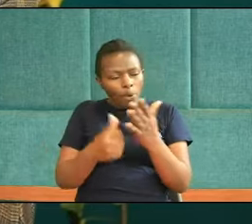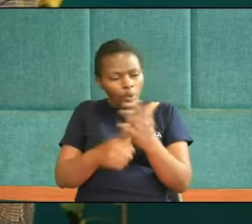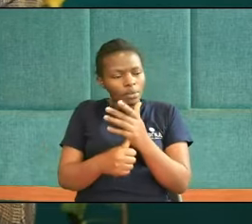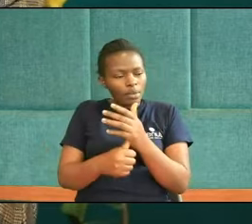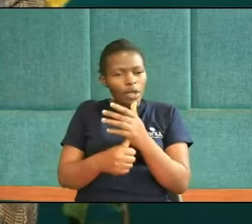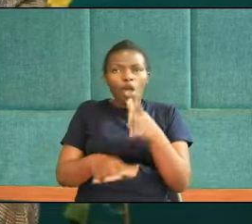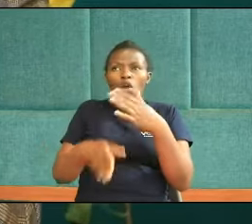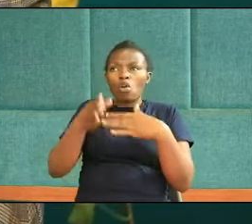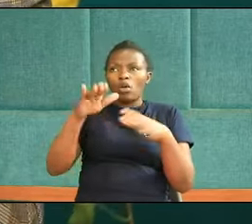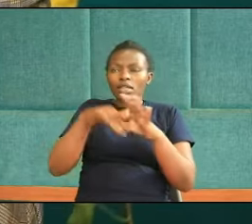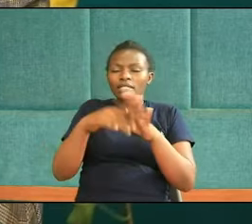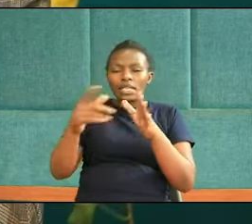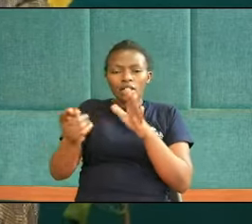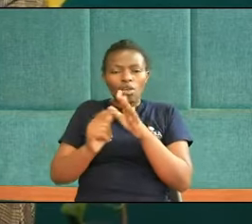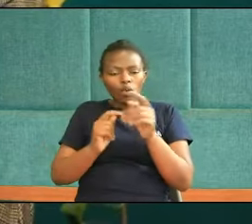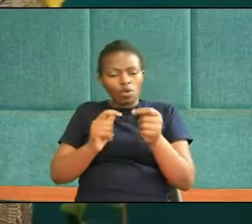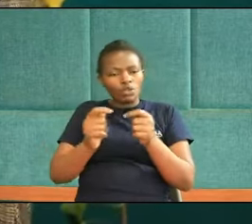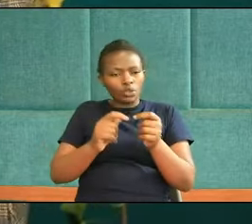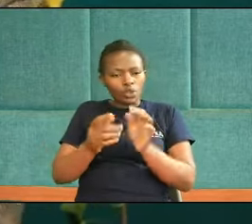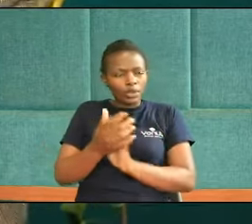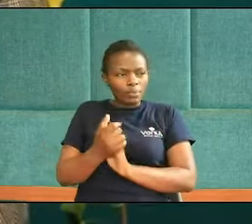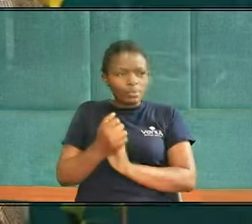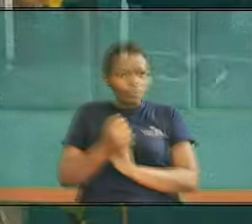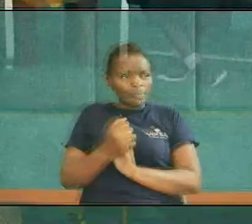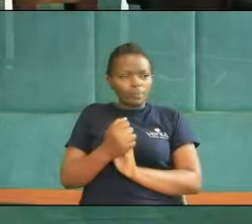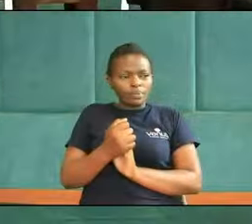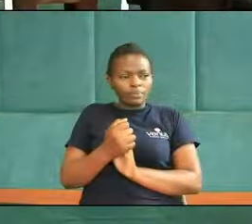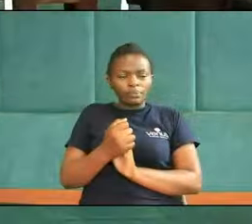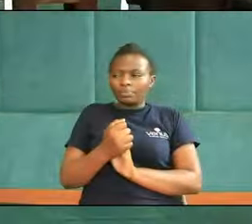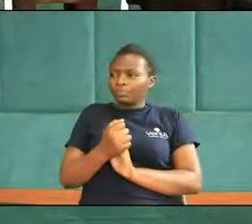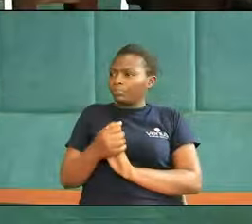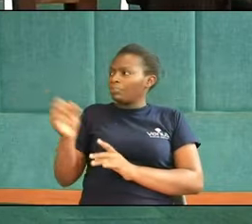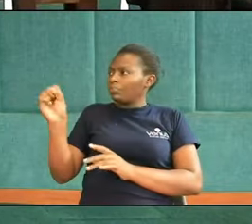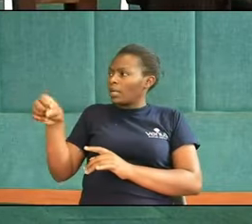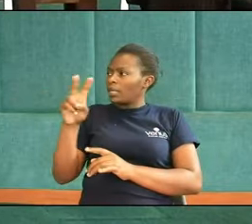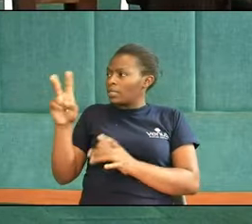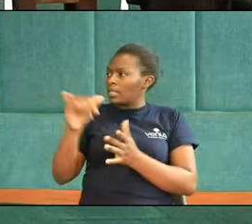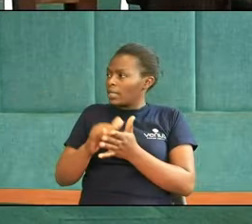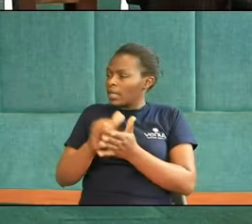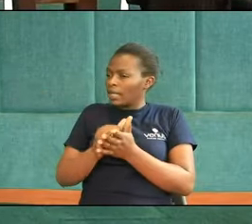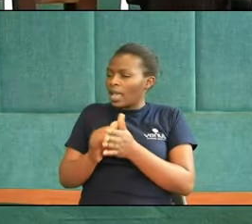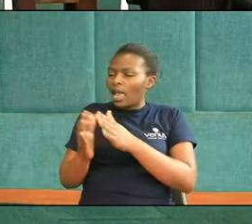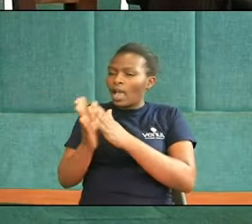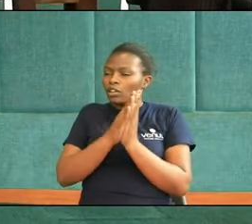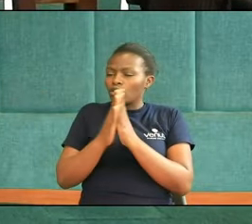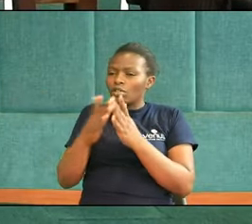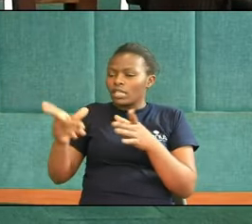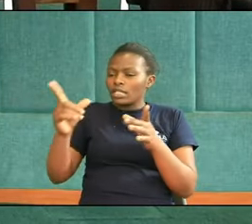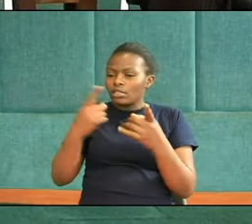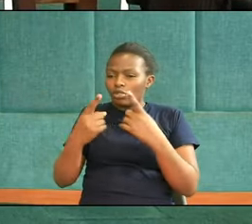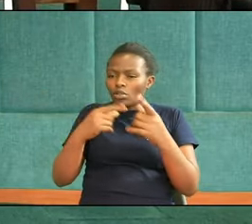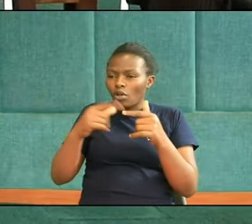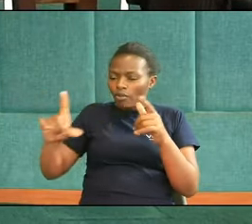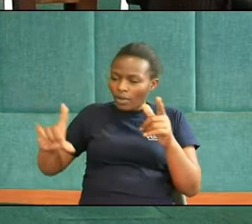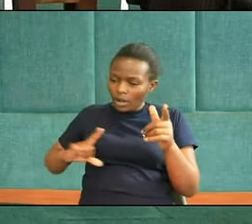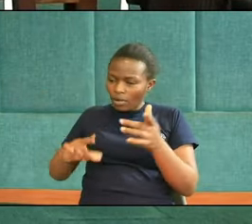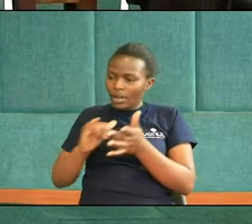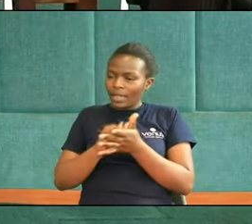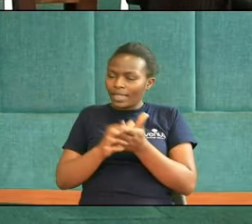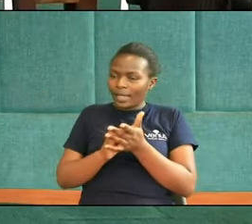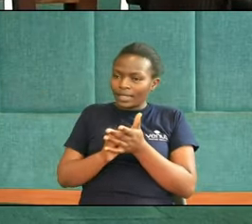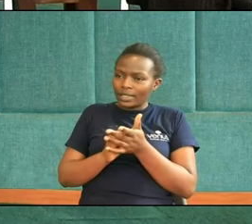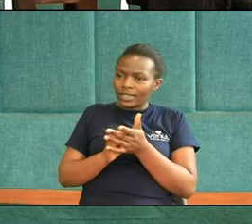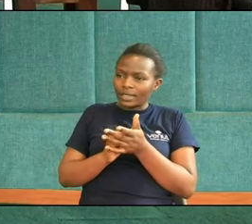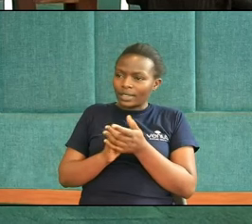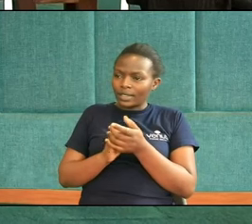is in control Right And Yeah I can see that A story is told Of a lady Who fears